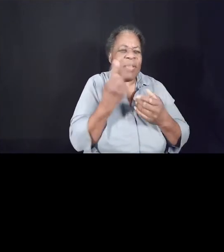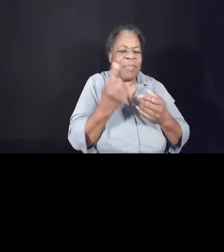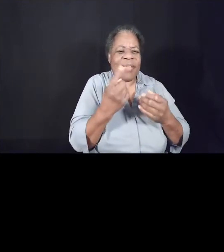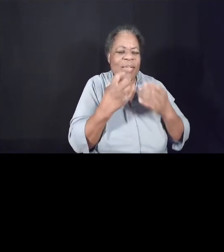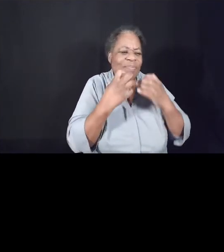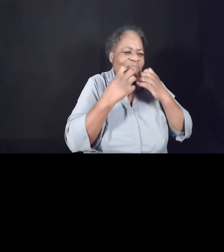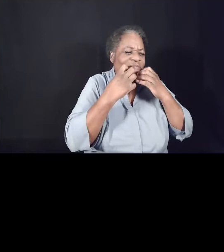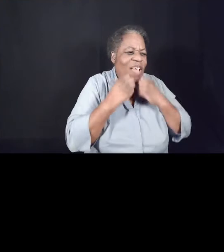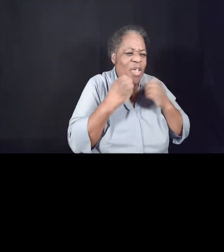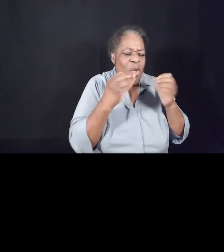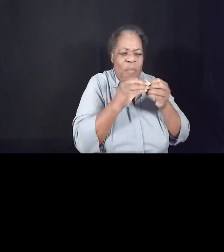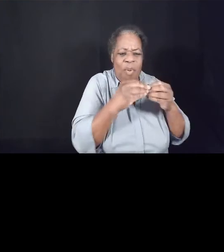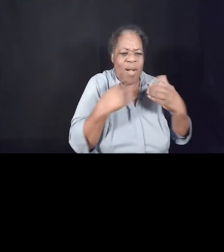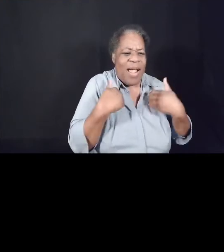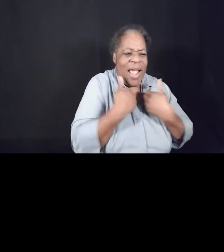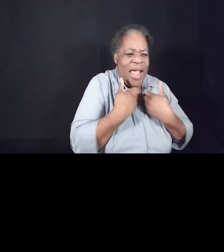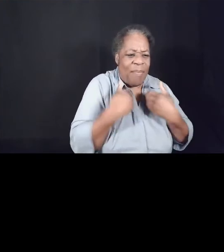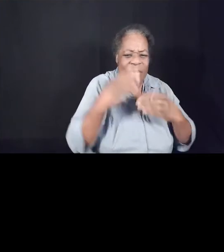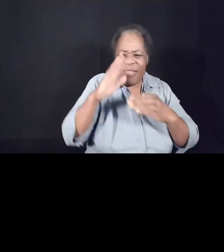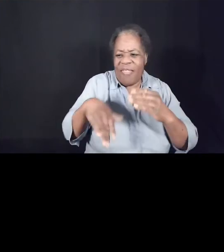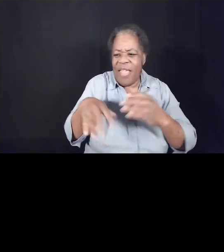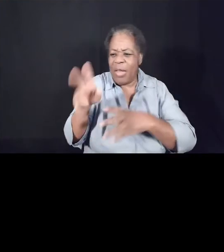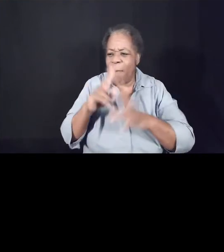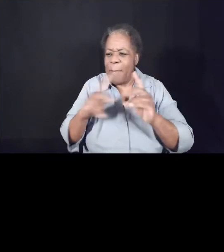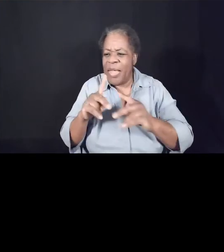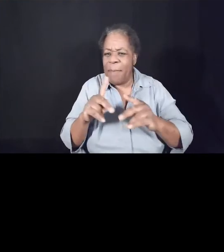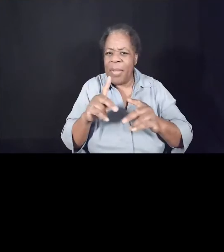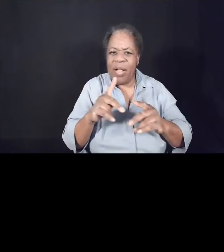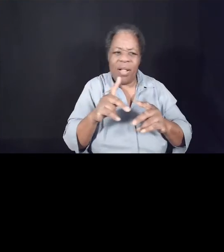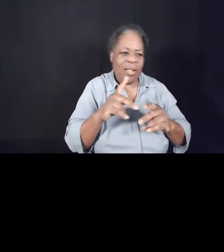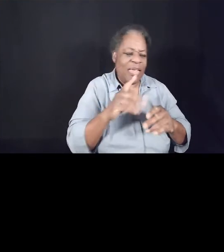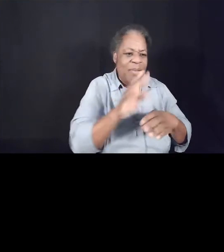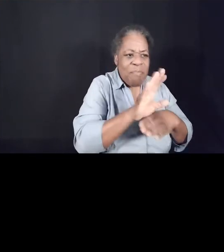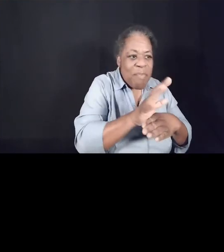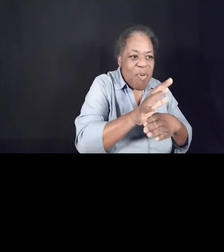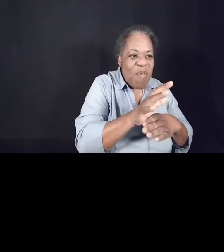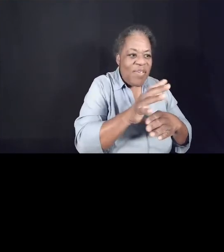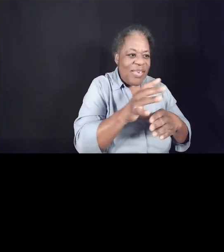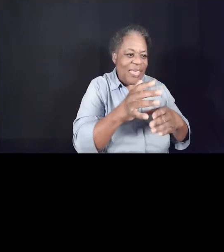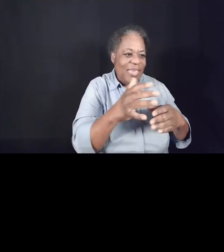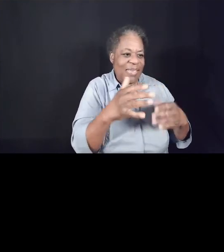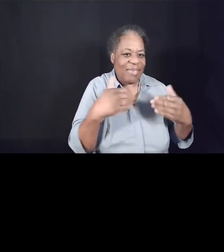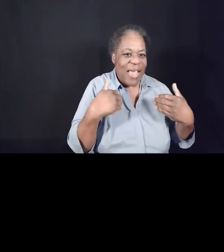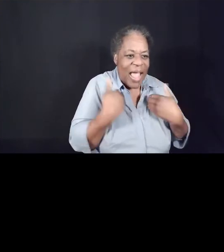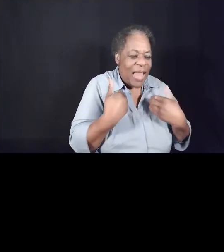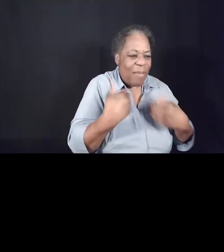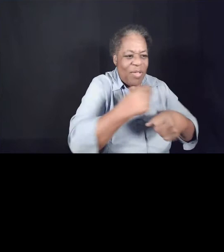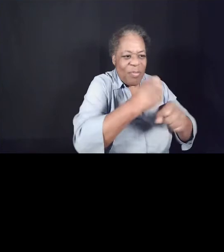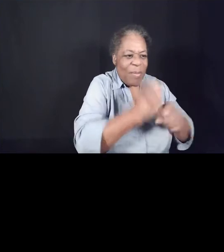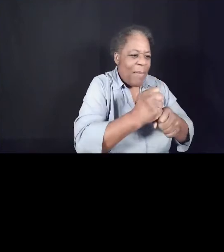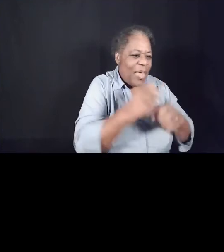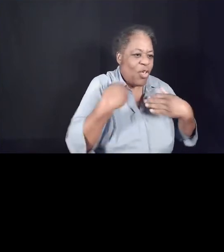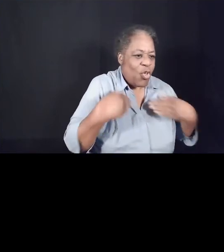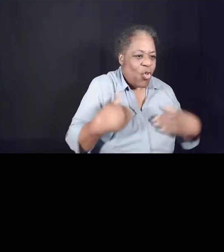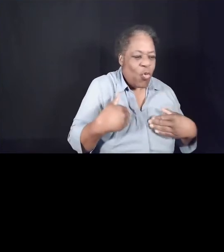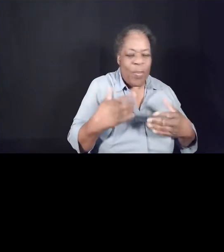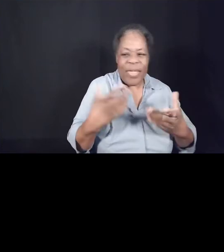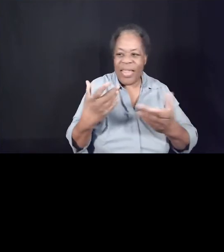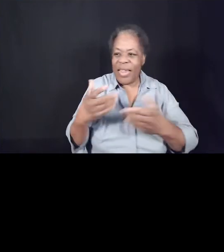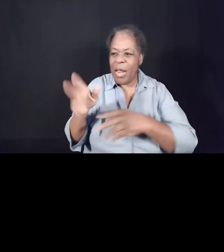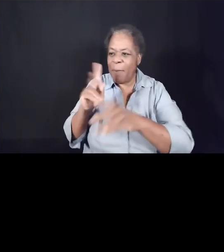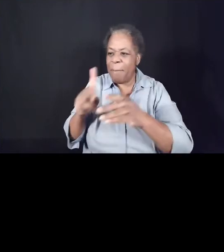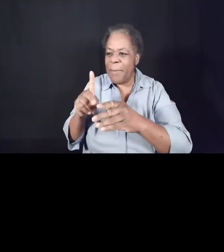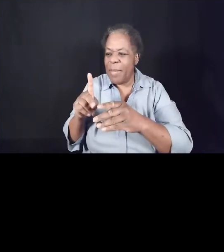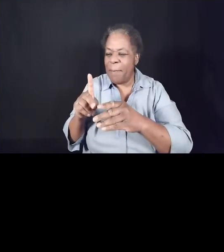than we do people. We humanize animals in movies, and we dehumanize people made in the